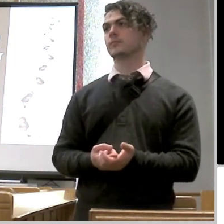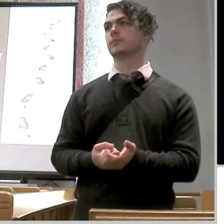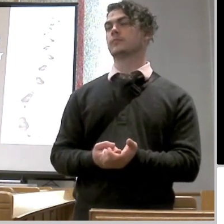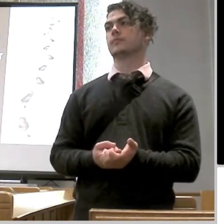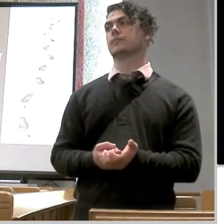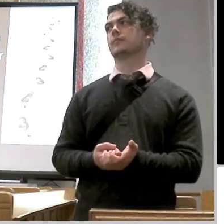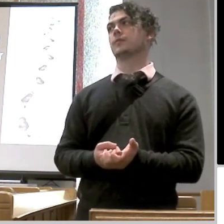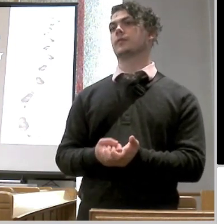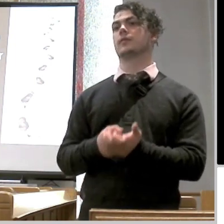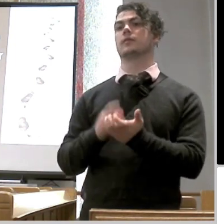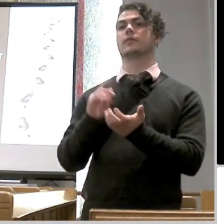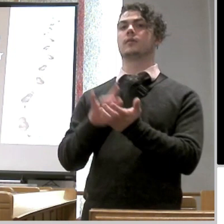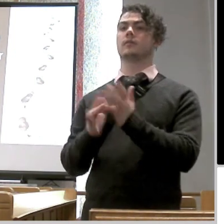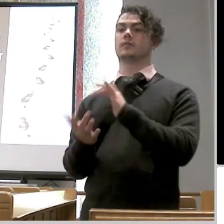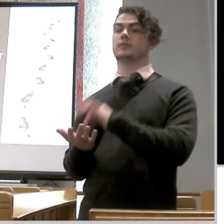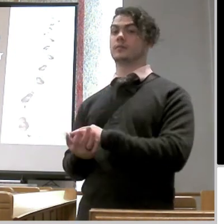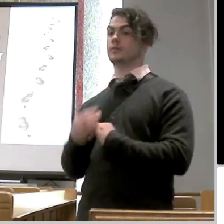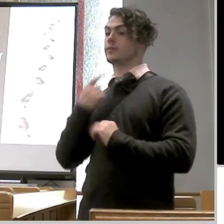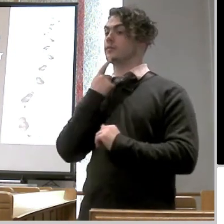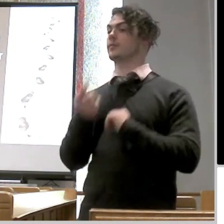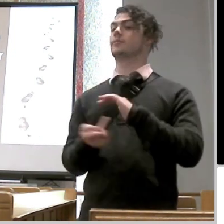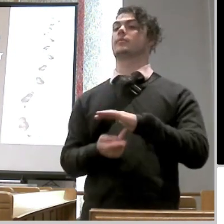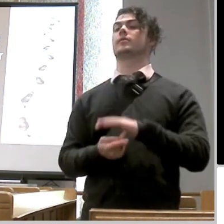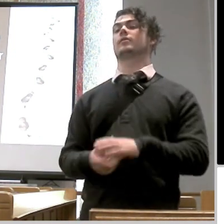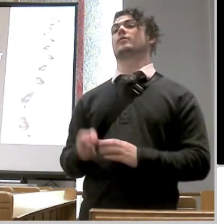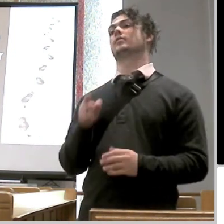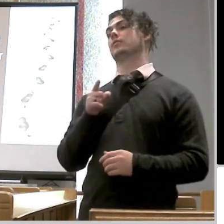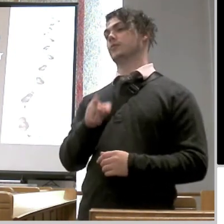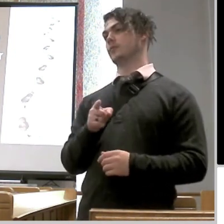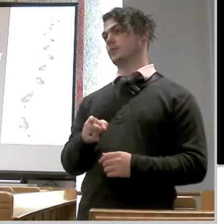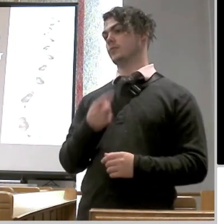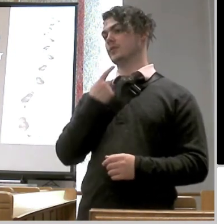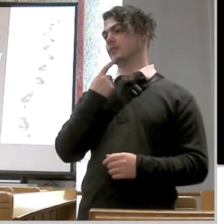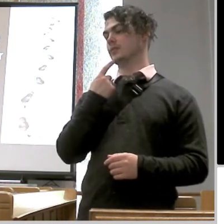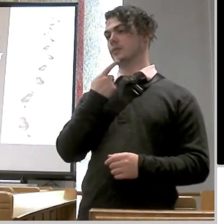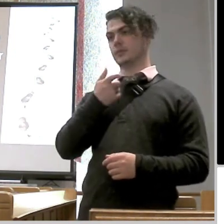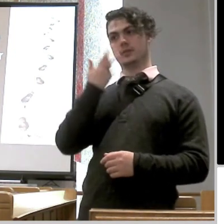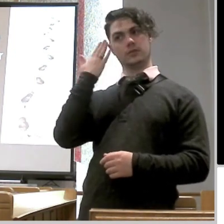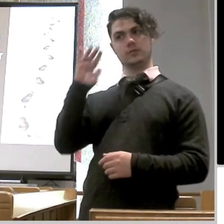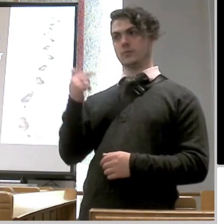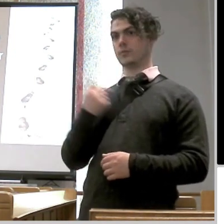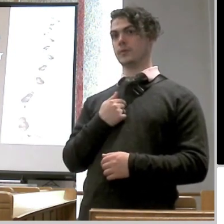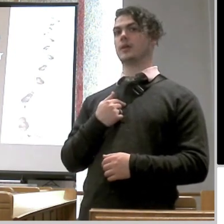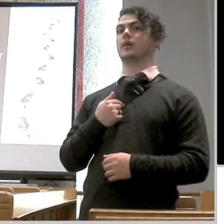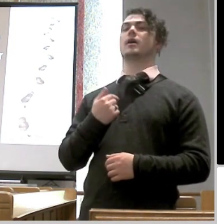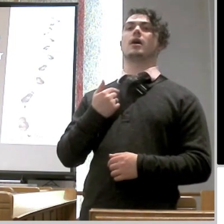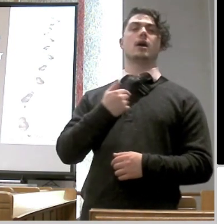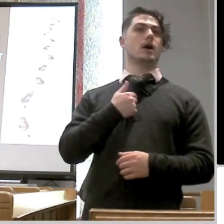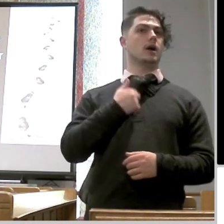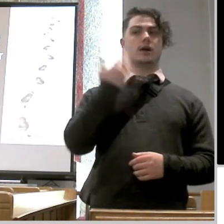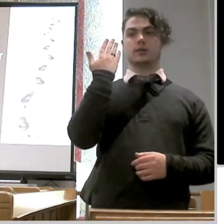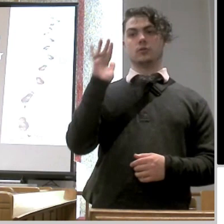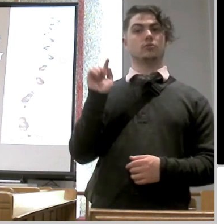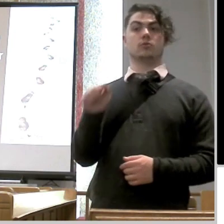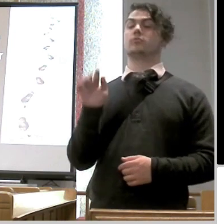jesus told peter a while ago if you deny me in in the presence of man i will deny you in the presence of my father